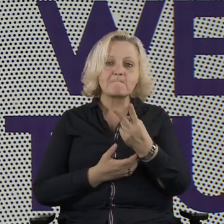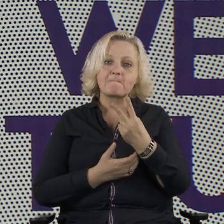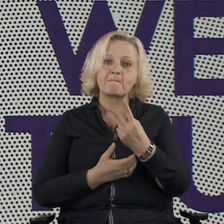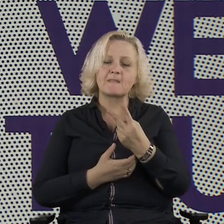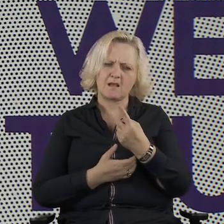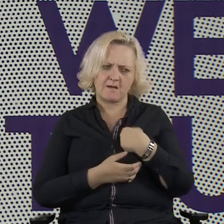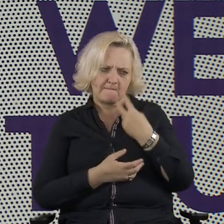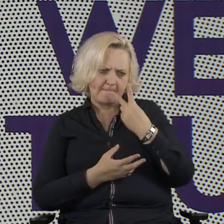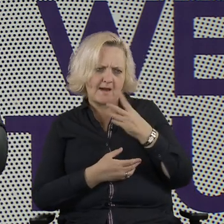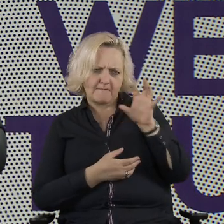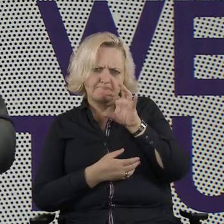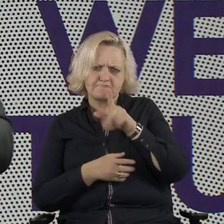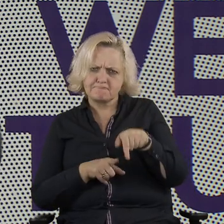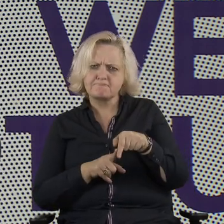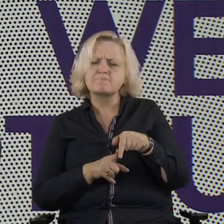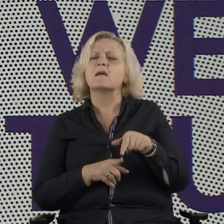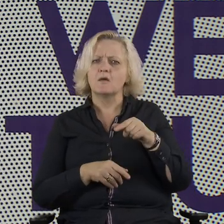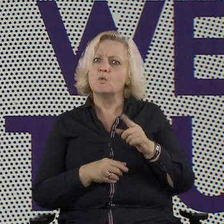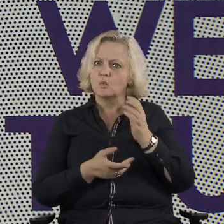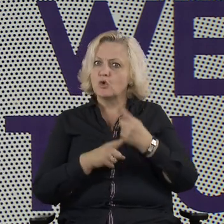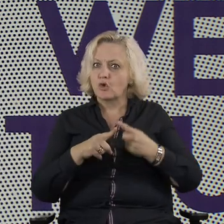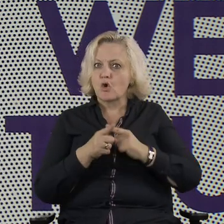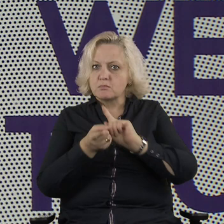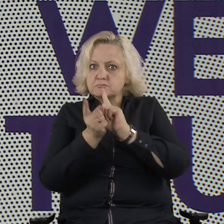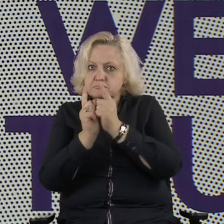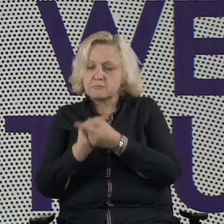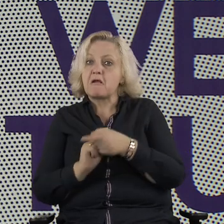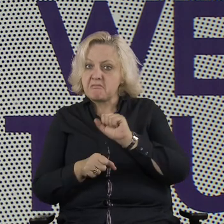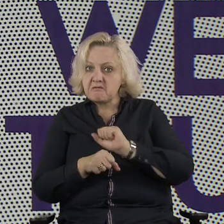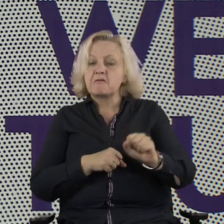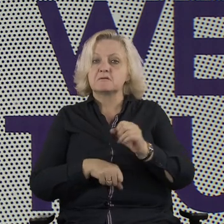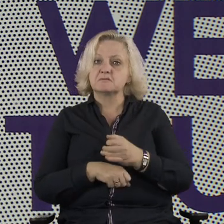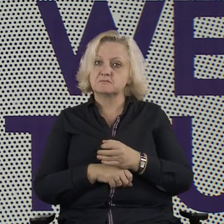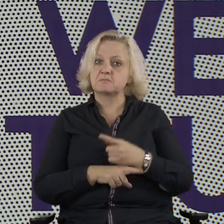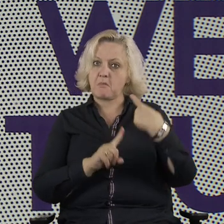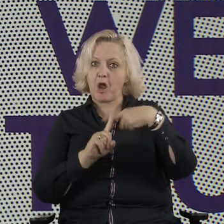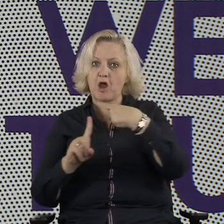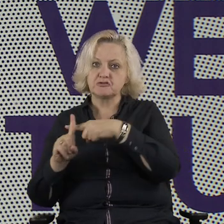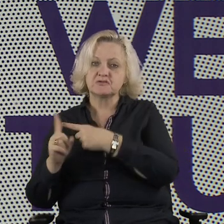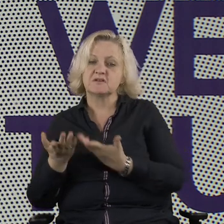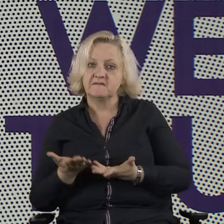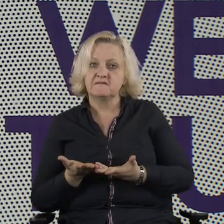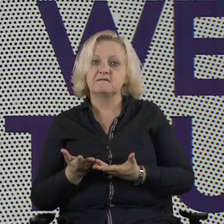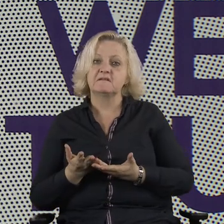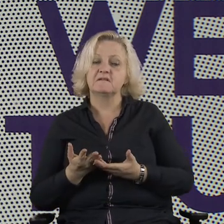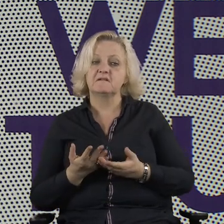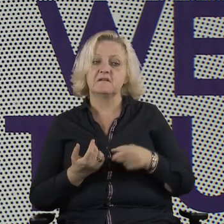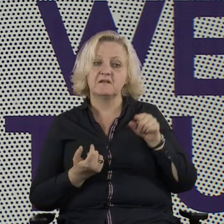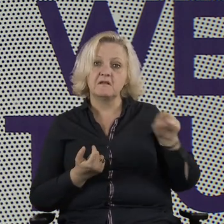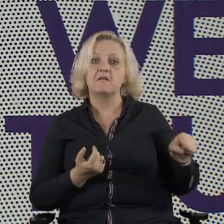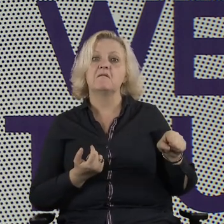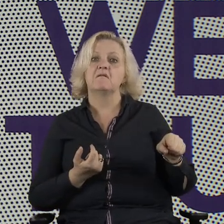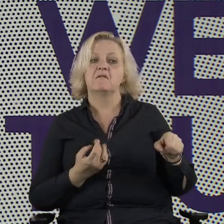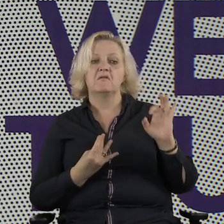our revamped parliamentary website now features personal profiles of parliamentarians with their agendas front and